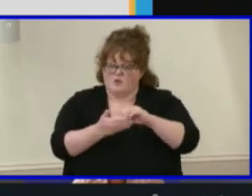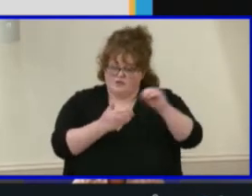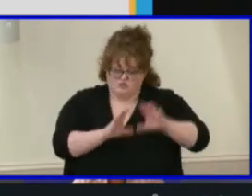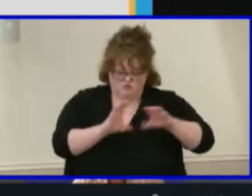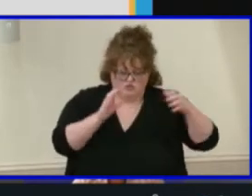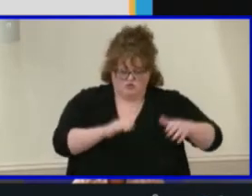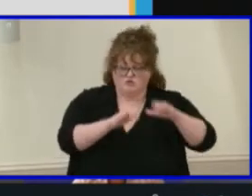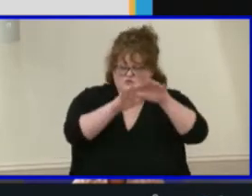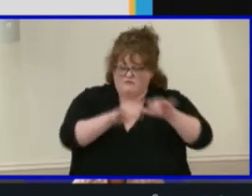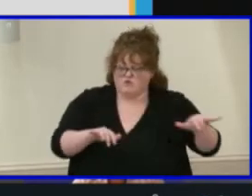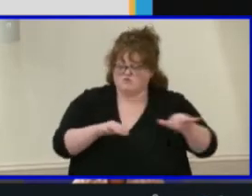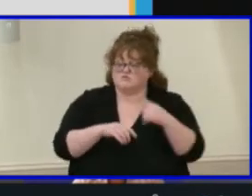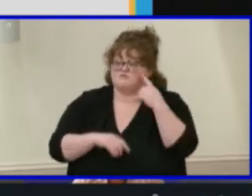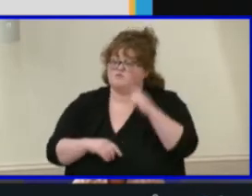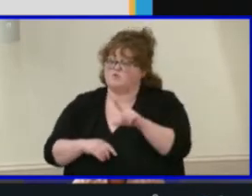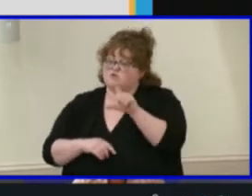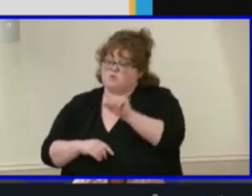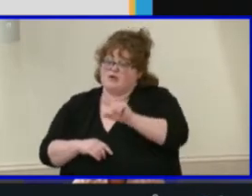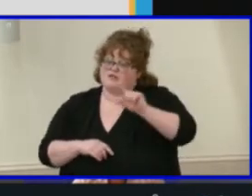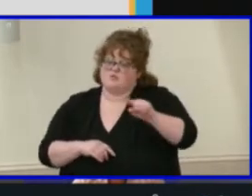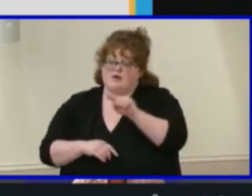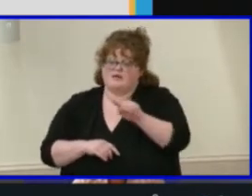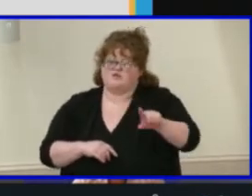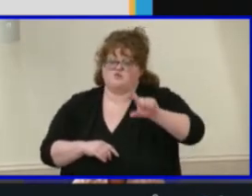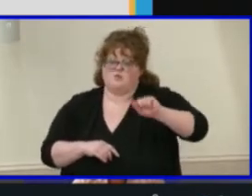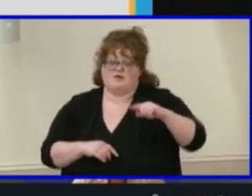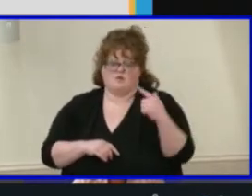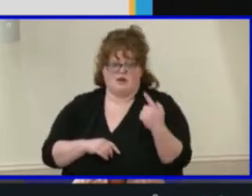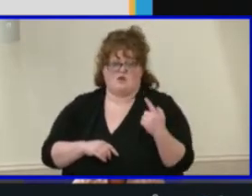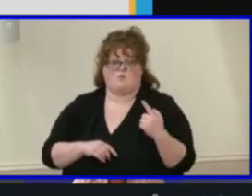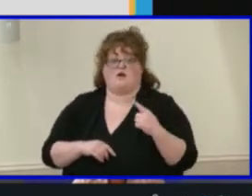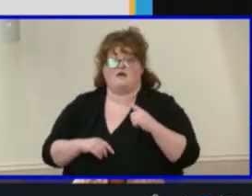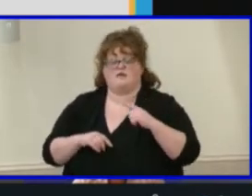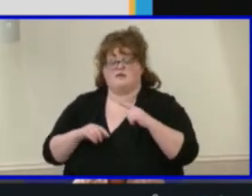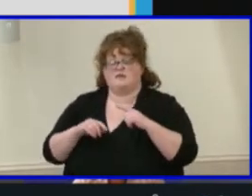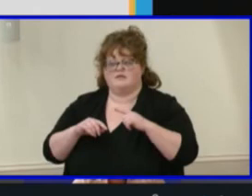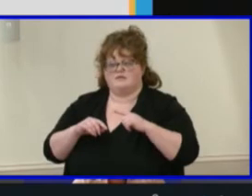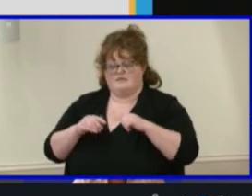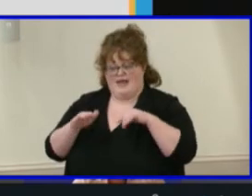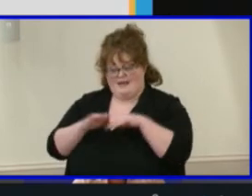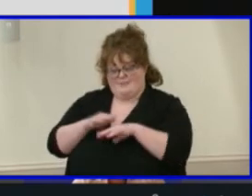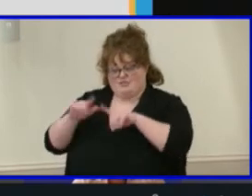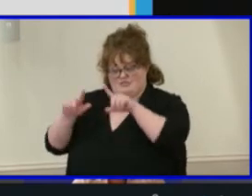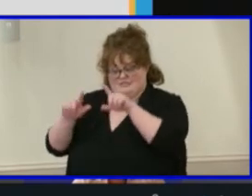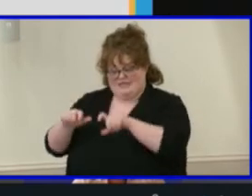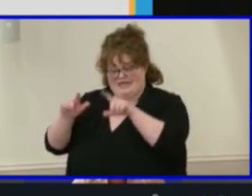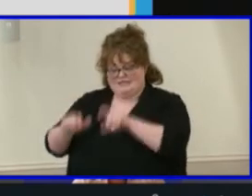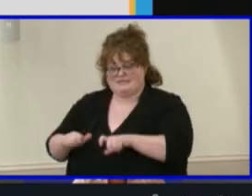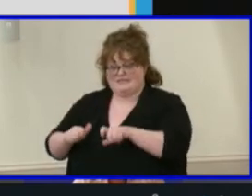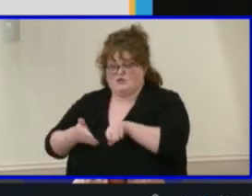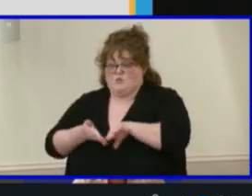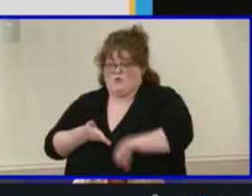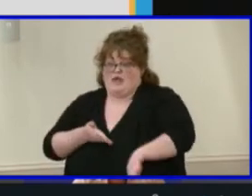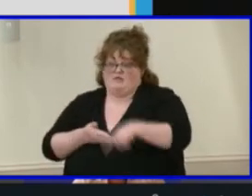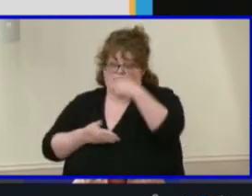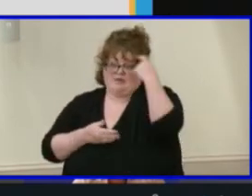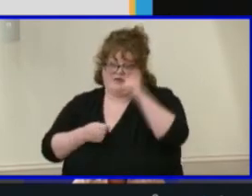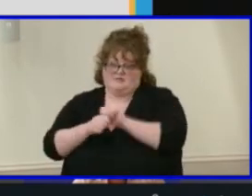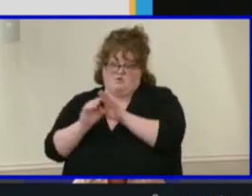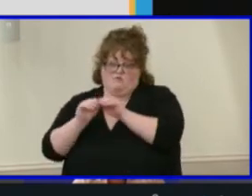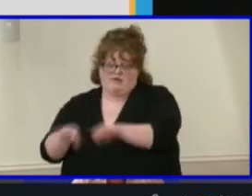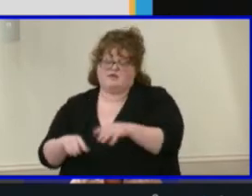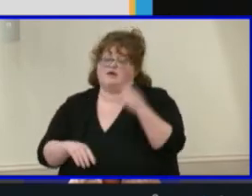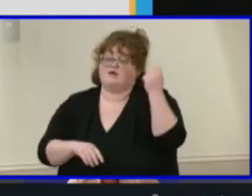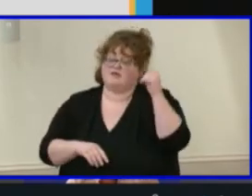-2021 school year, admissions testing was waived in light of COVID. While this change was approved for this school year